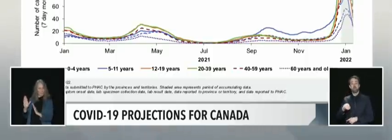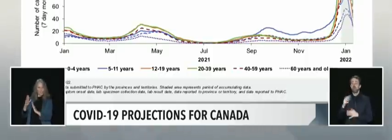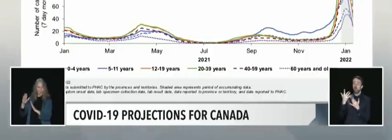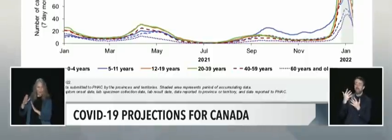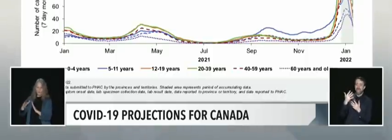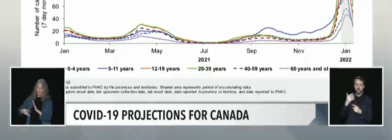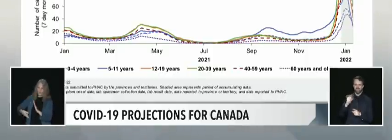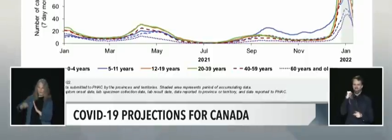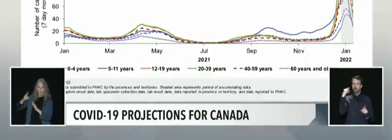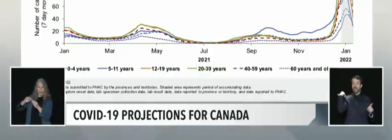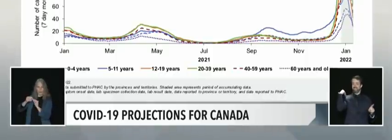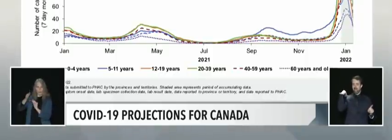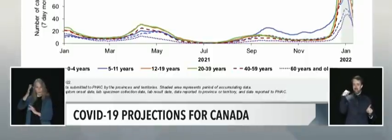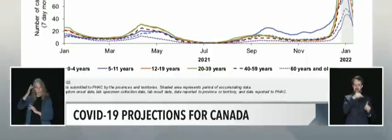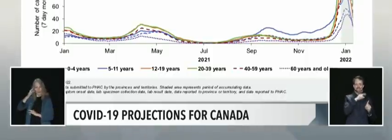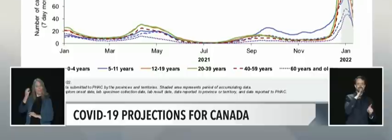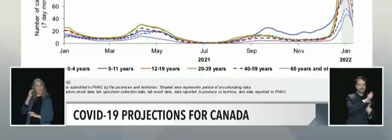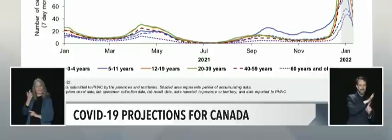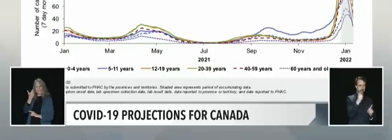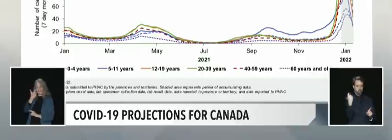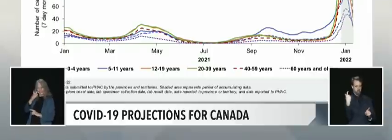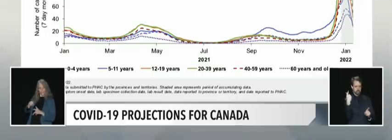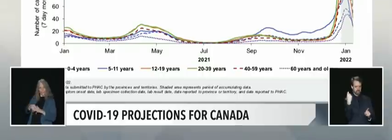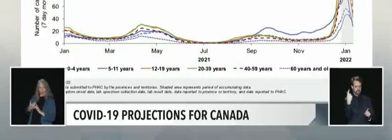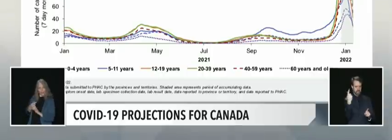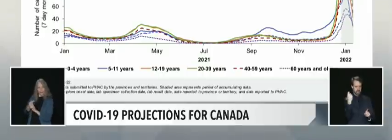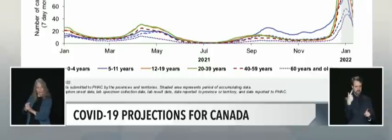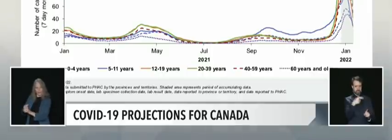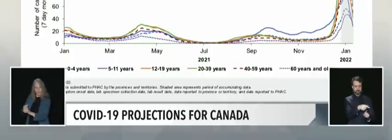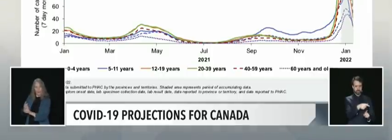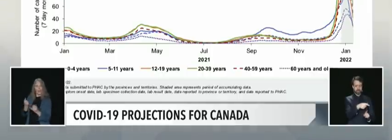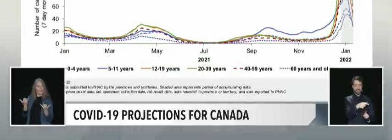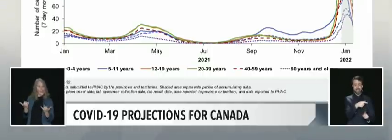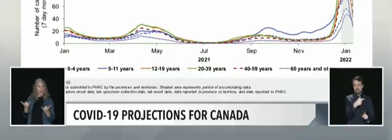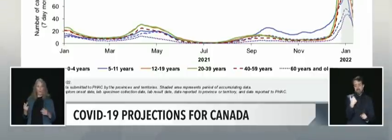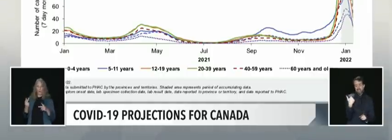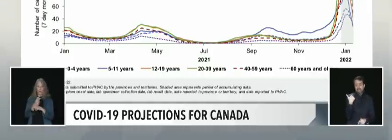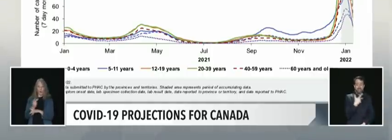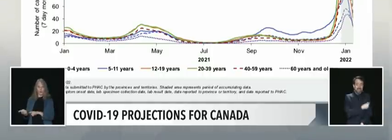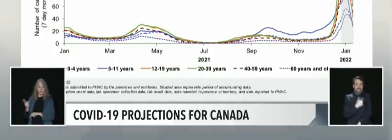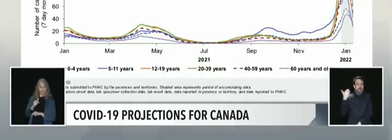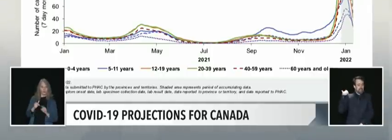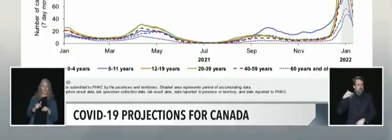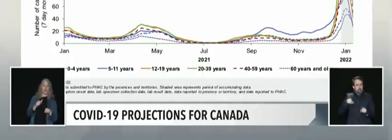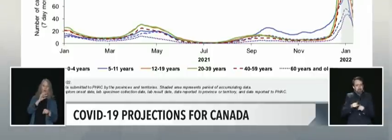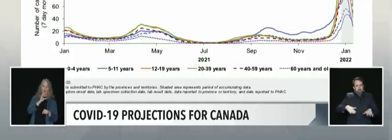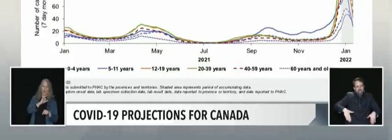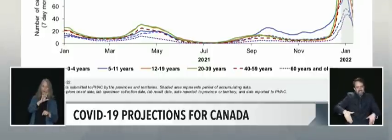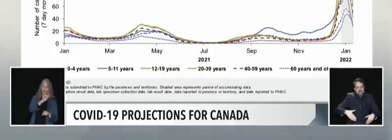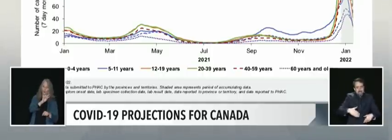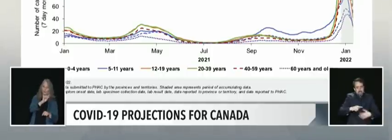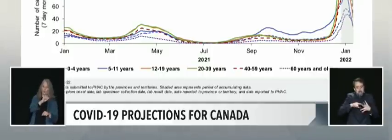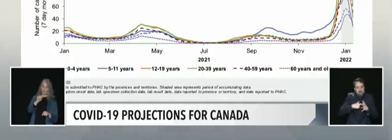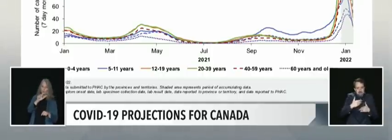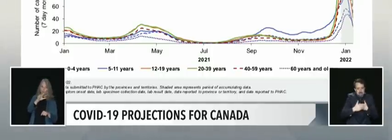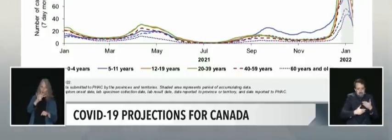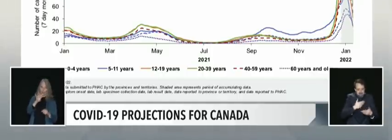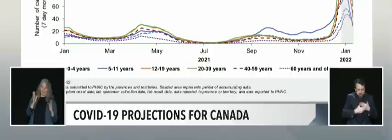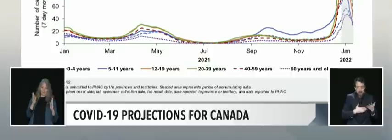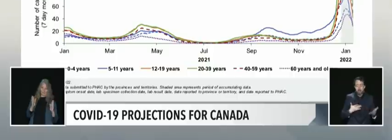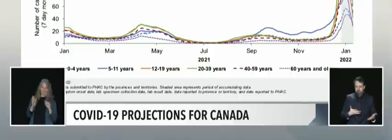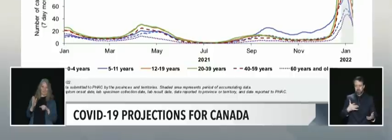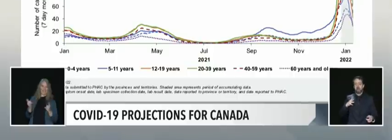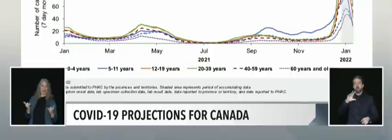eligible for vaccination, incidence rates are currently highest among adults aged 20 to 39